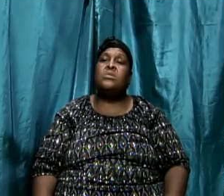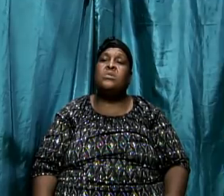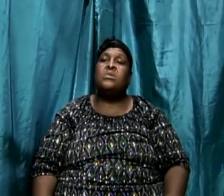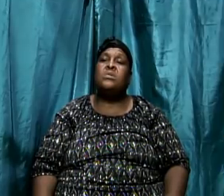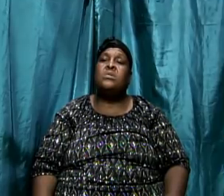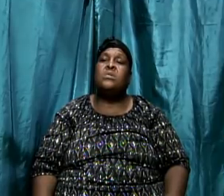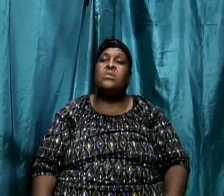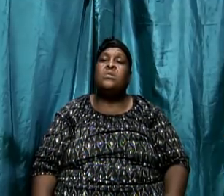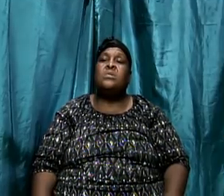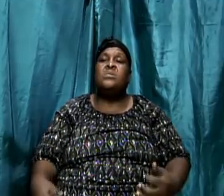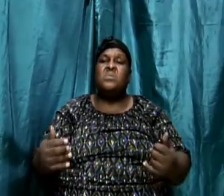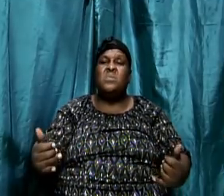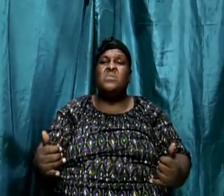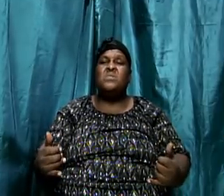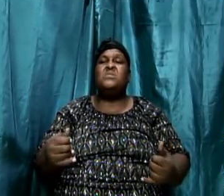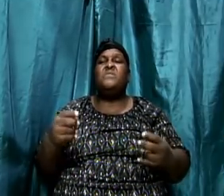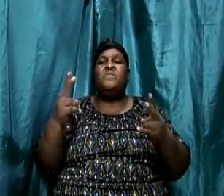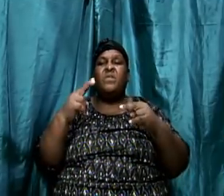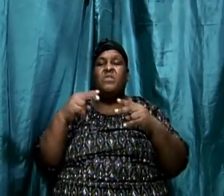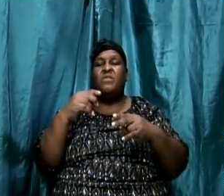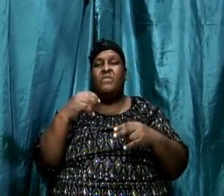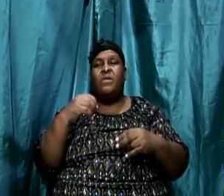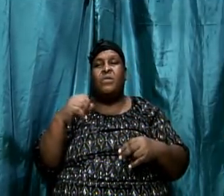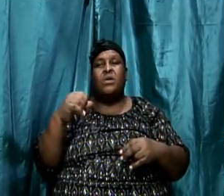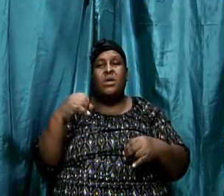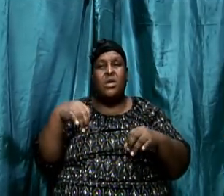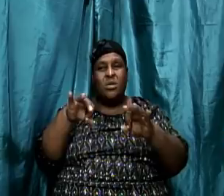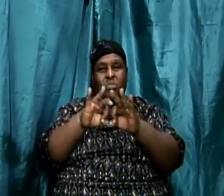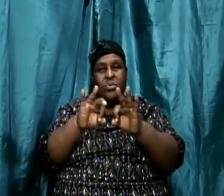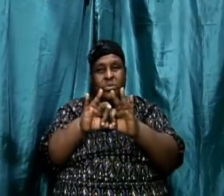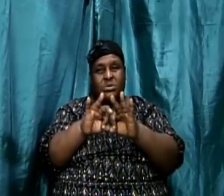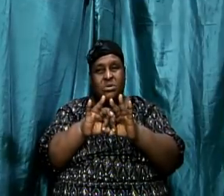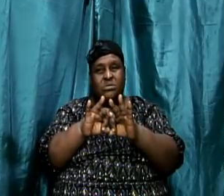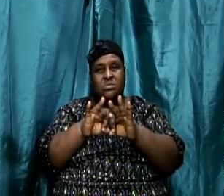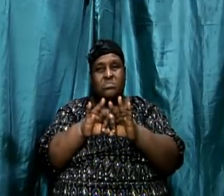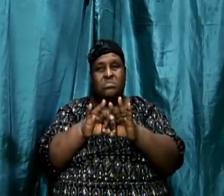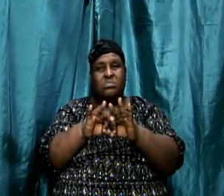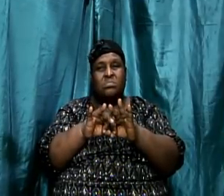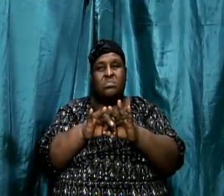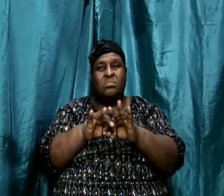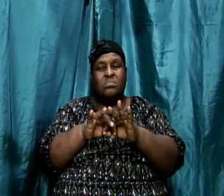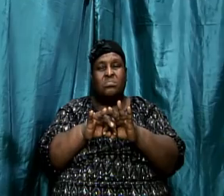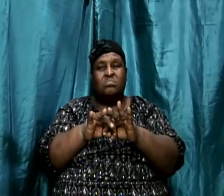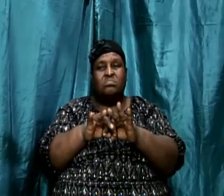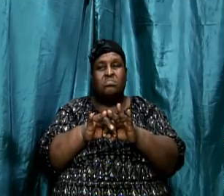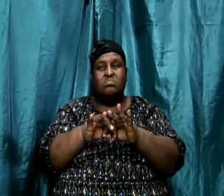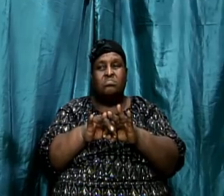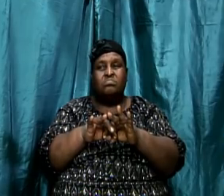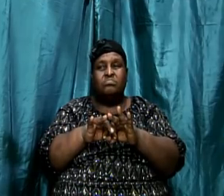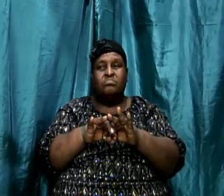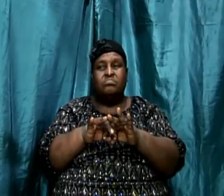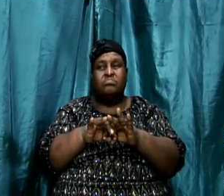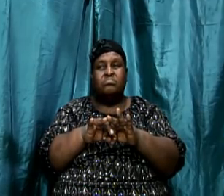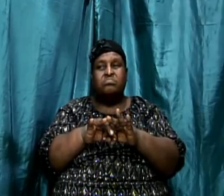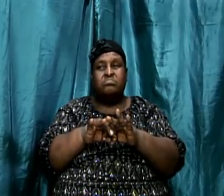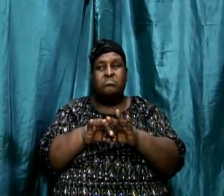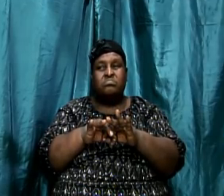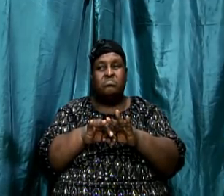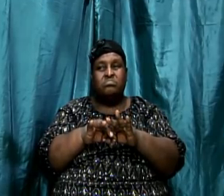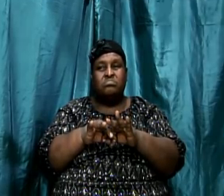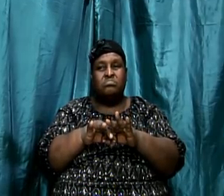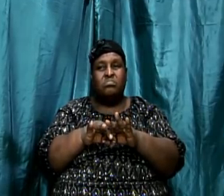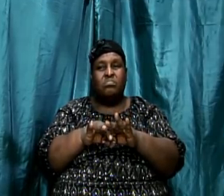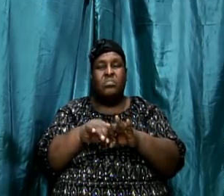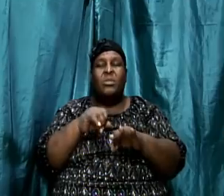Now this is very very important and dear to me. No, you can't go back. This is very